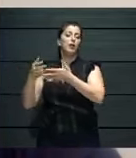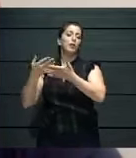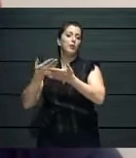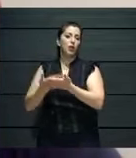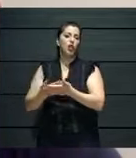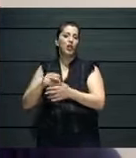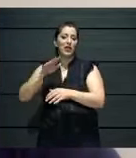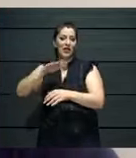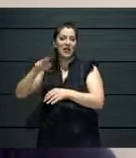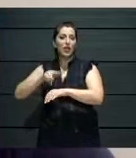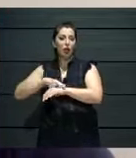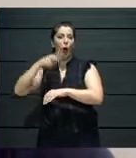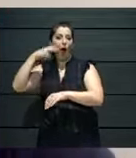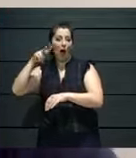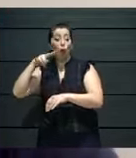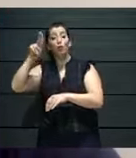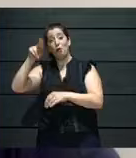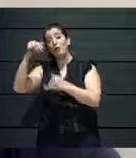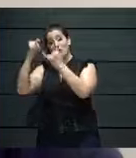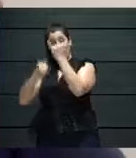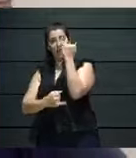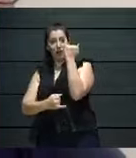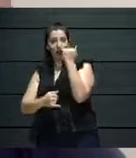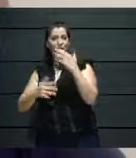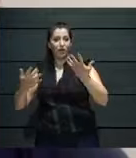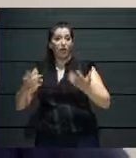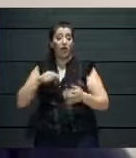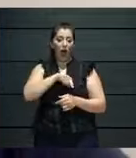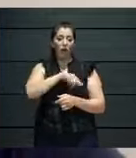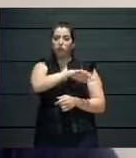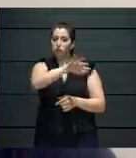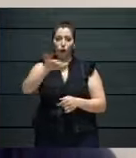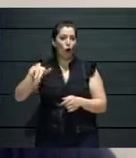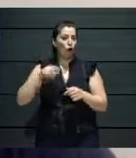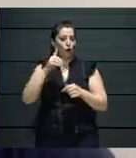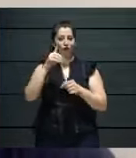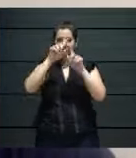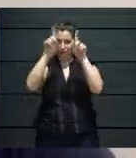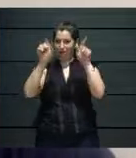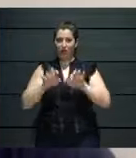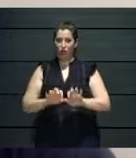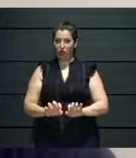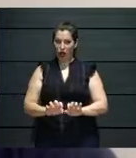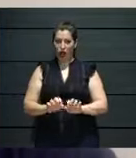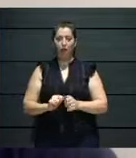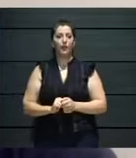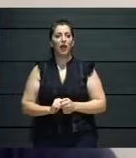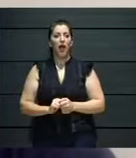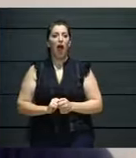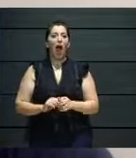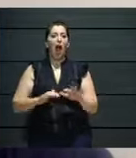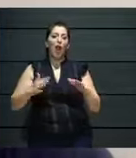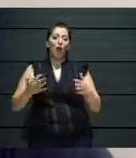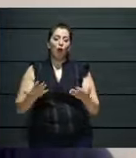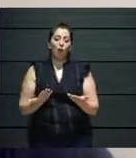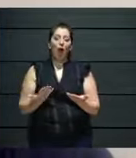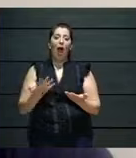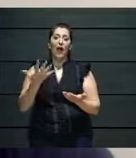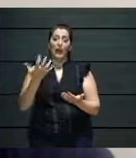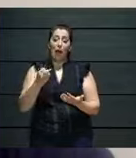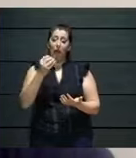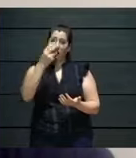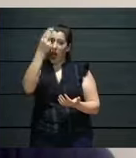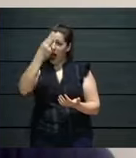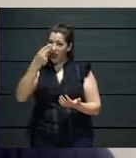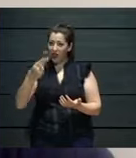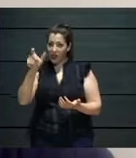ensemble, we have an ensemble of dancers and actors to make material for. And they all developed in their own room, a